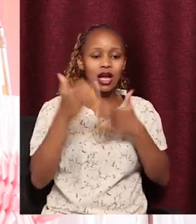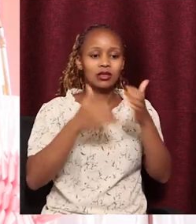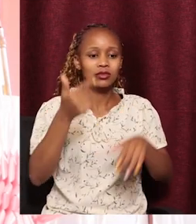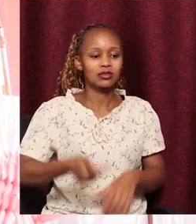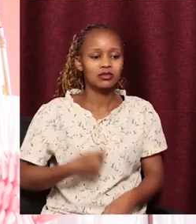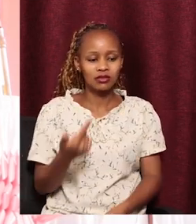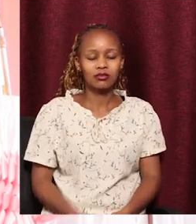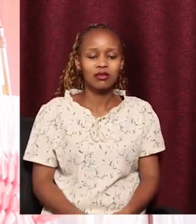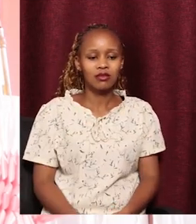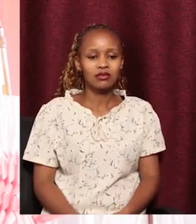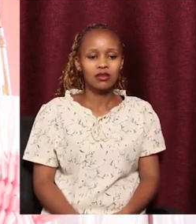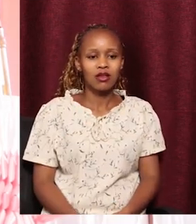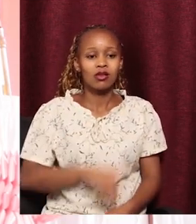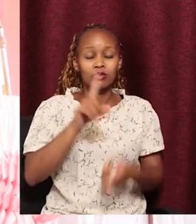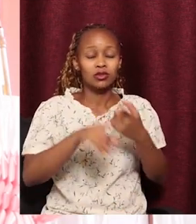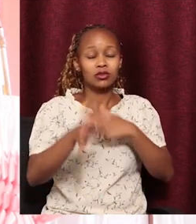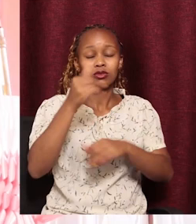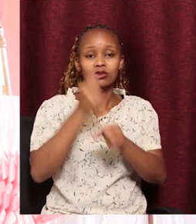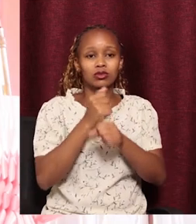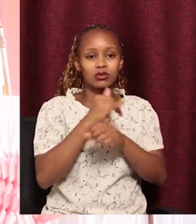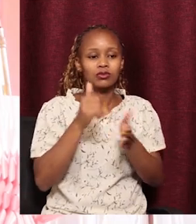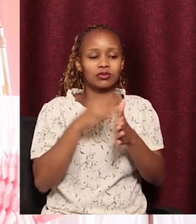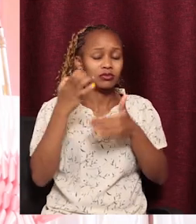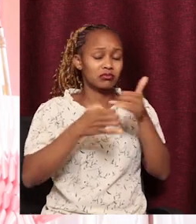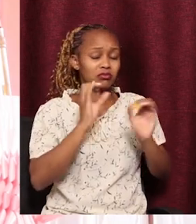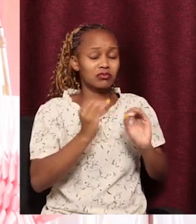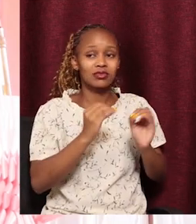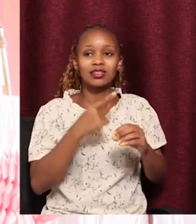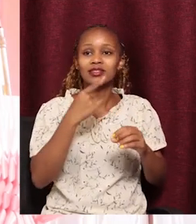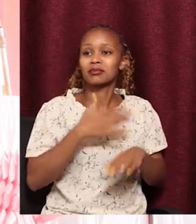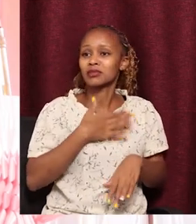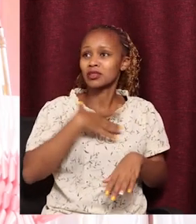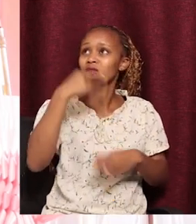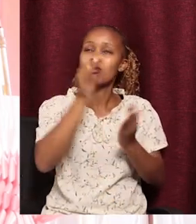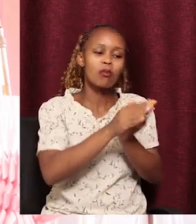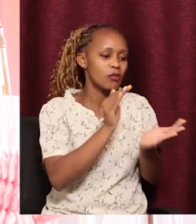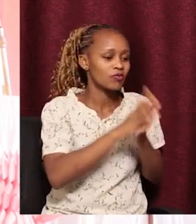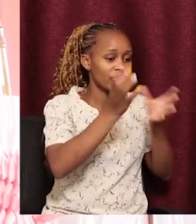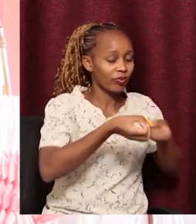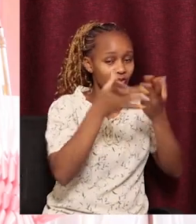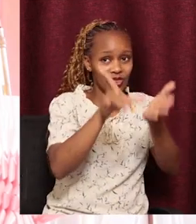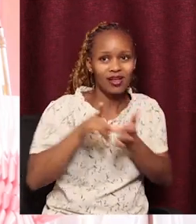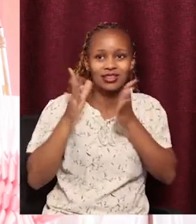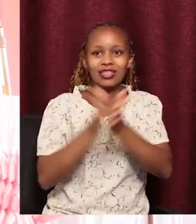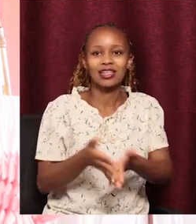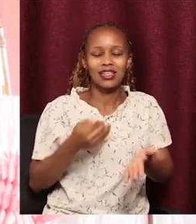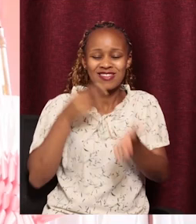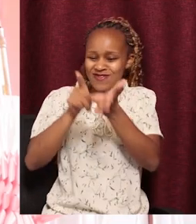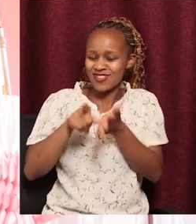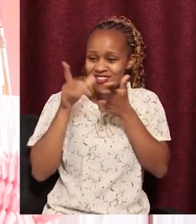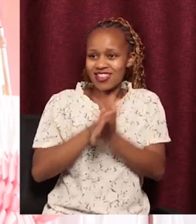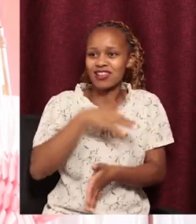yourself. When it is God doing it, you don't explain. Unasema, ni eda kwa bank, nikapewa loan, na nikona